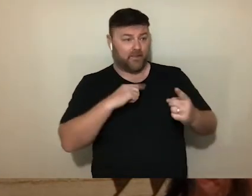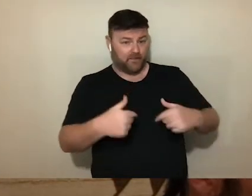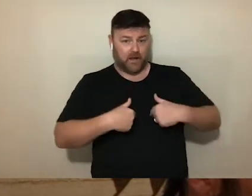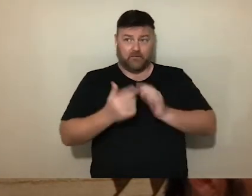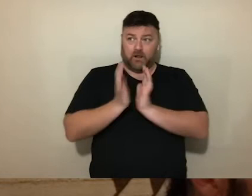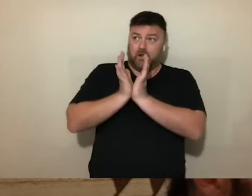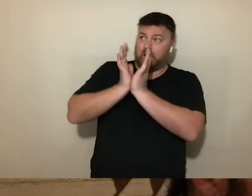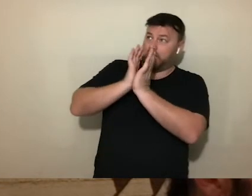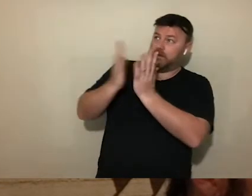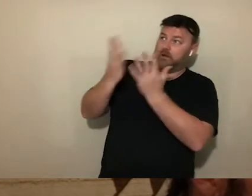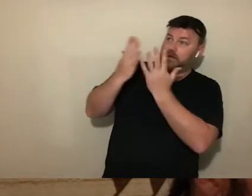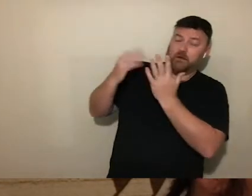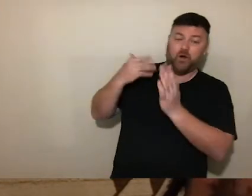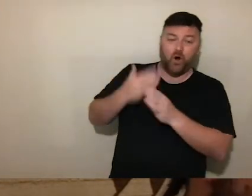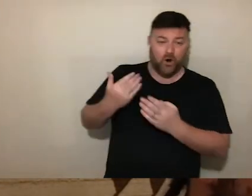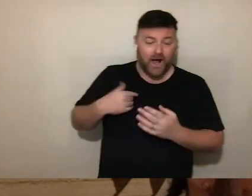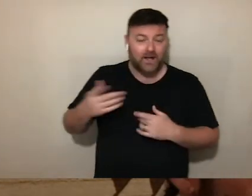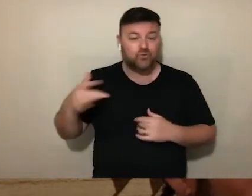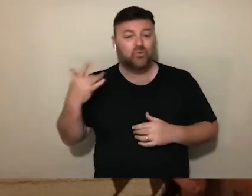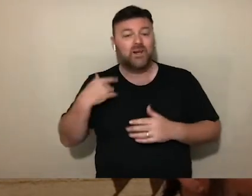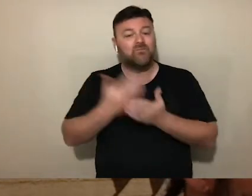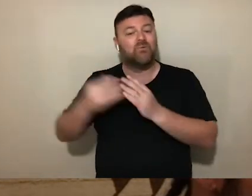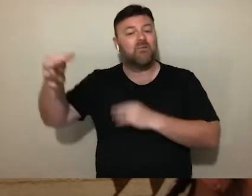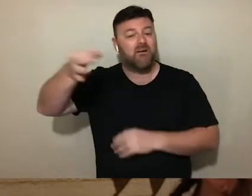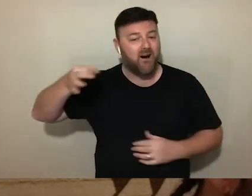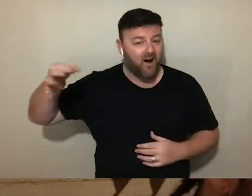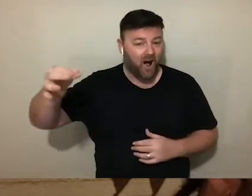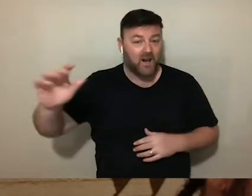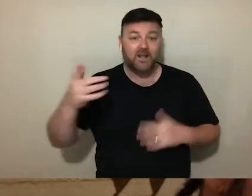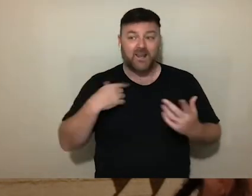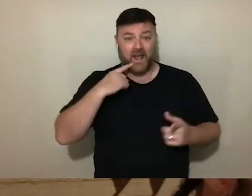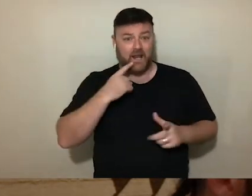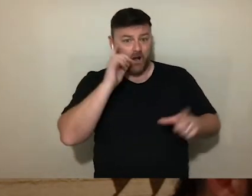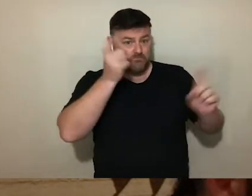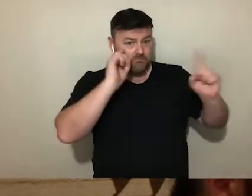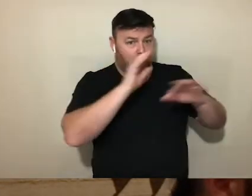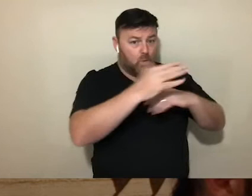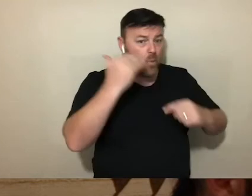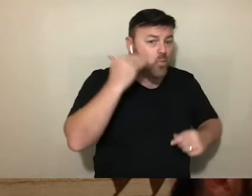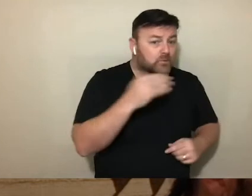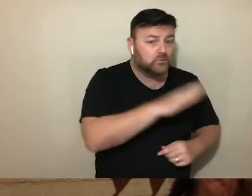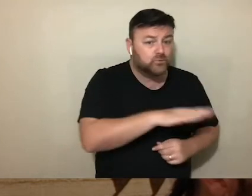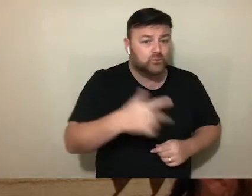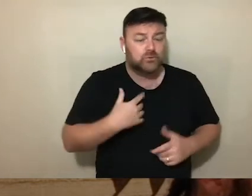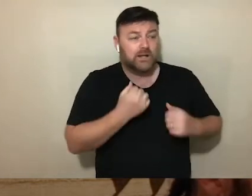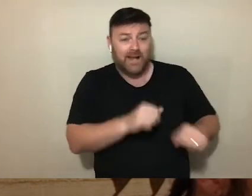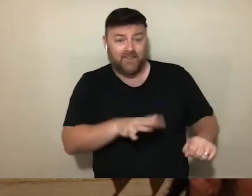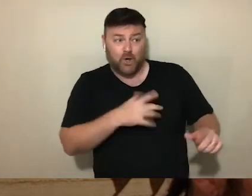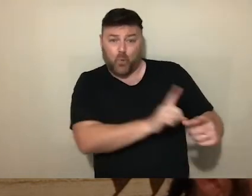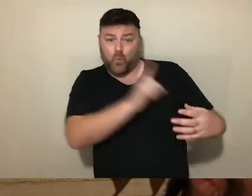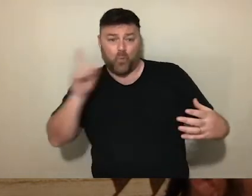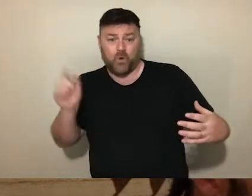that arise from the impossibility of leaving the islands, and, in case of women and children, even the avoidance of leaving the family's tent in